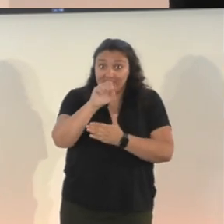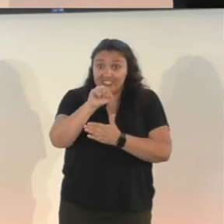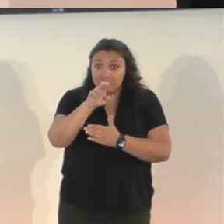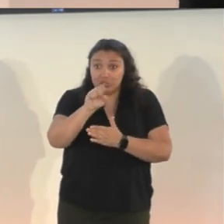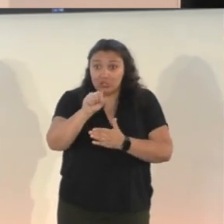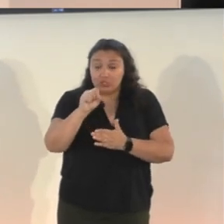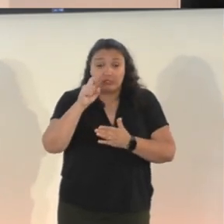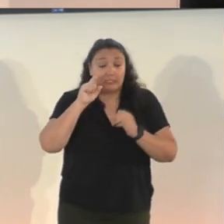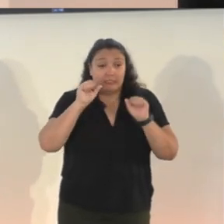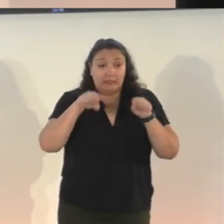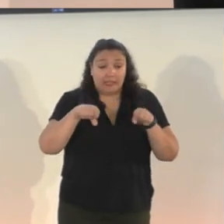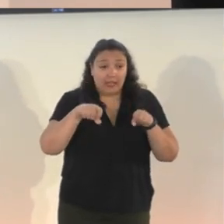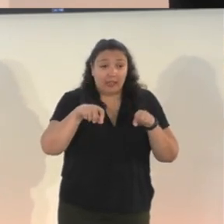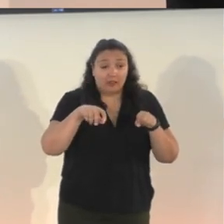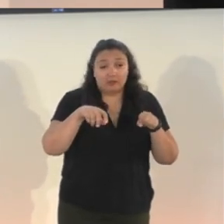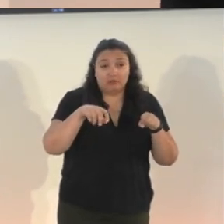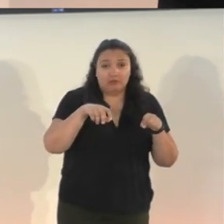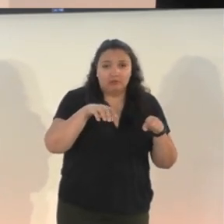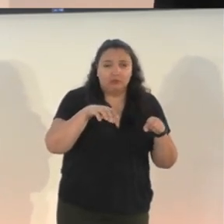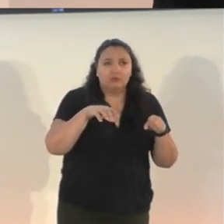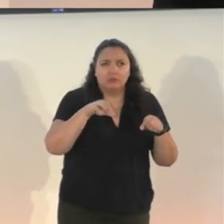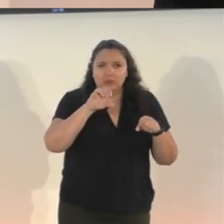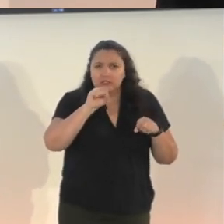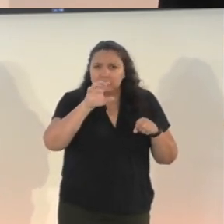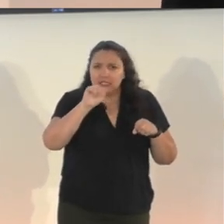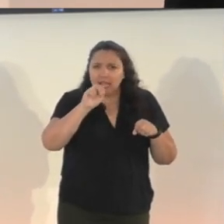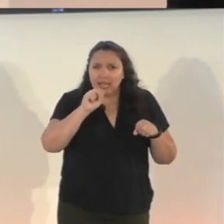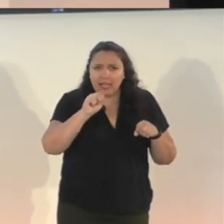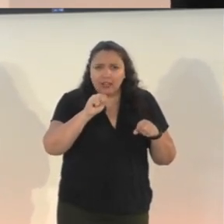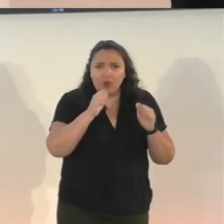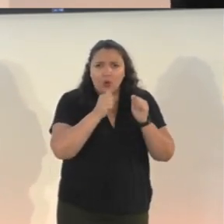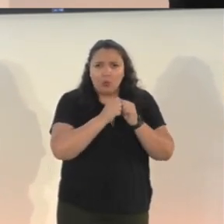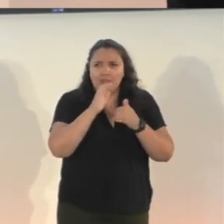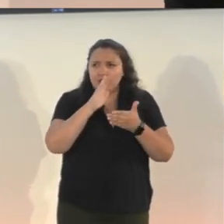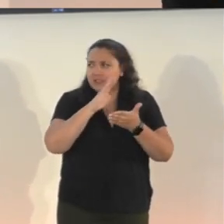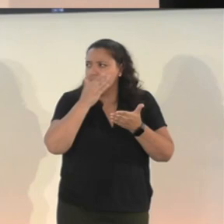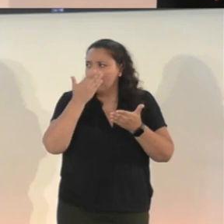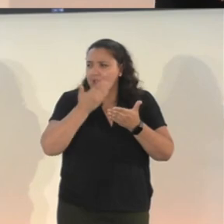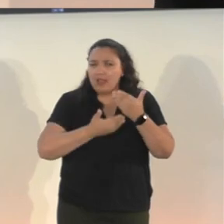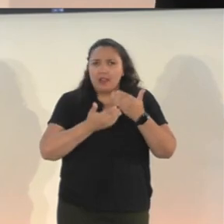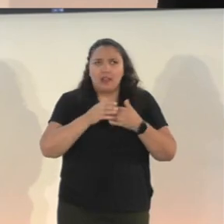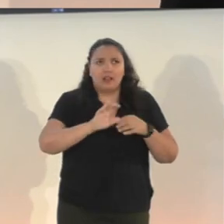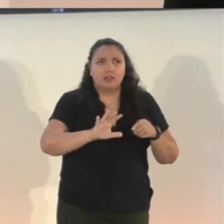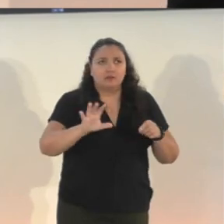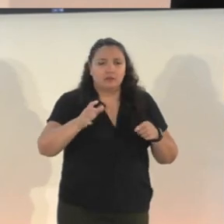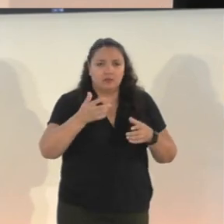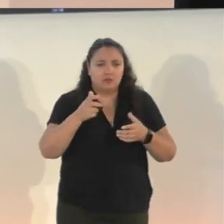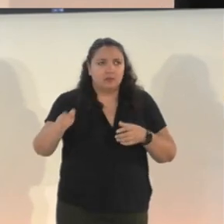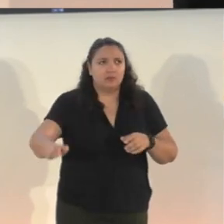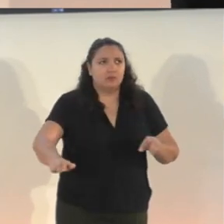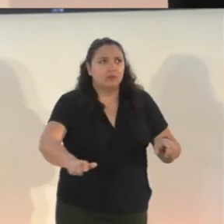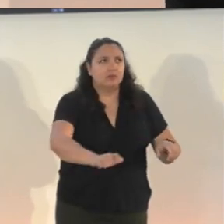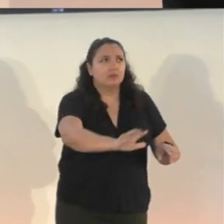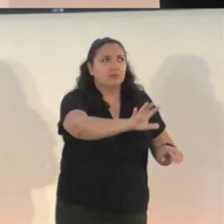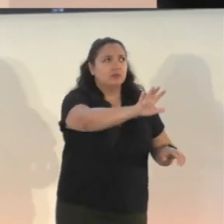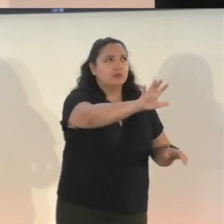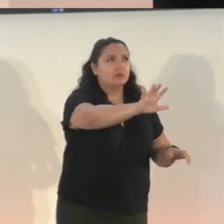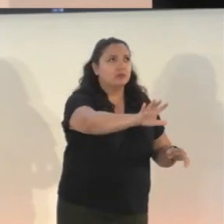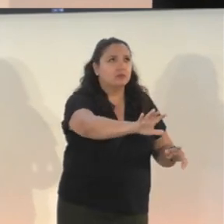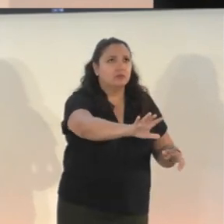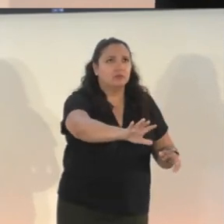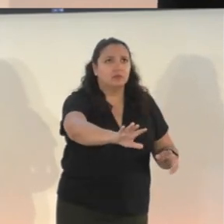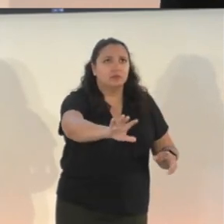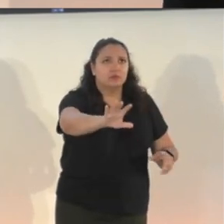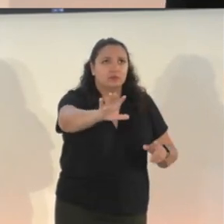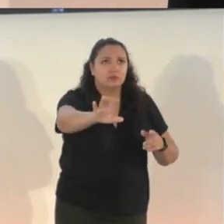the area where he had faced a barrier before. Using his hand, hearing the names of the objects, he found the key that was needed